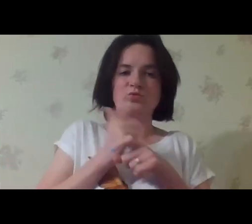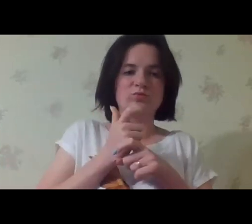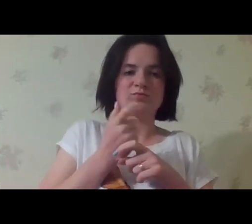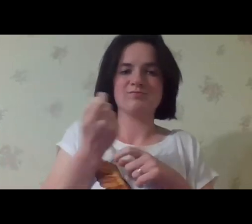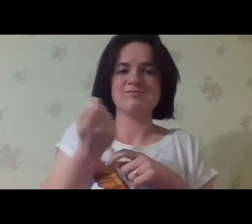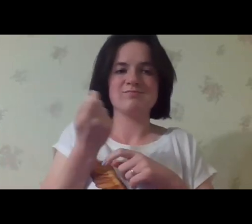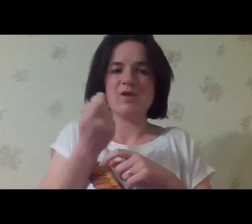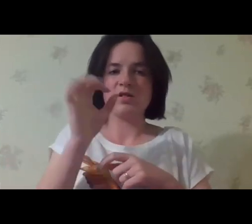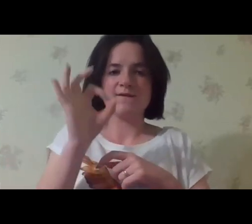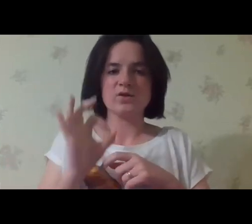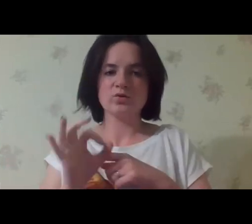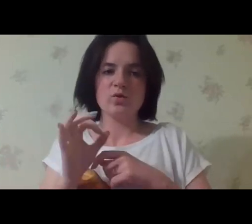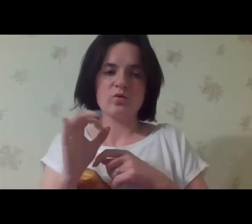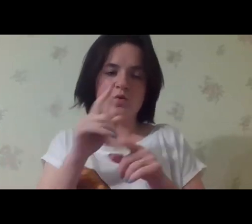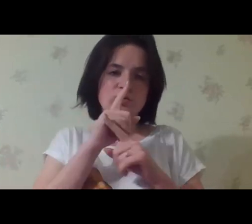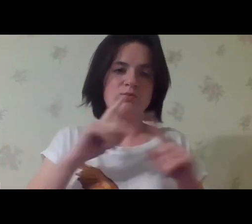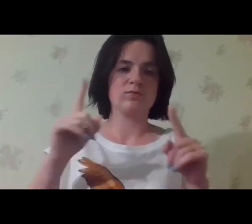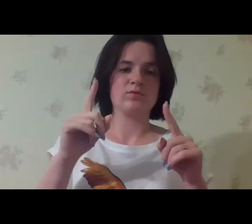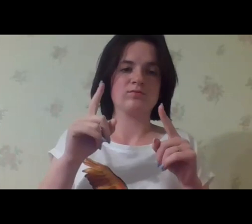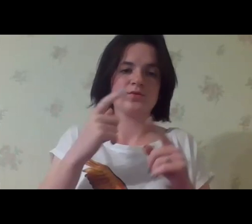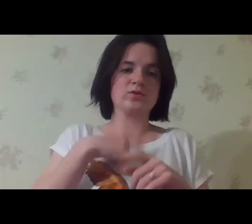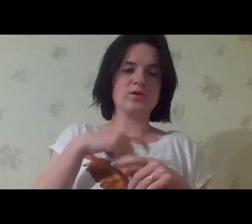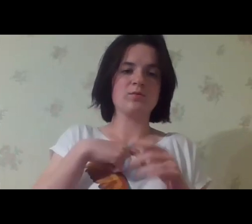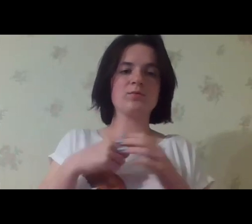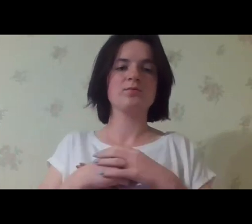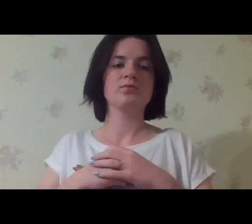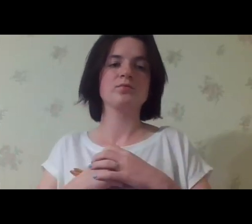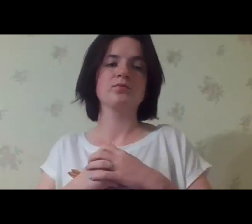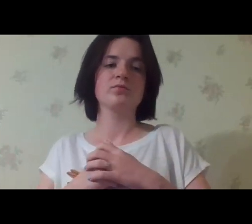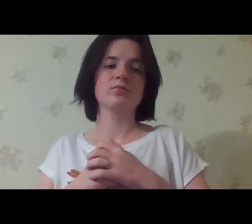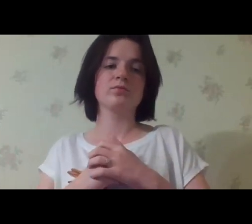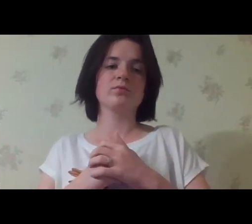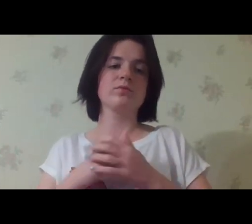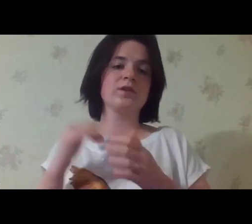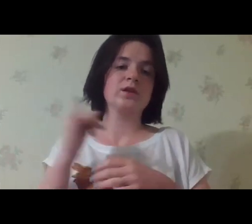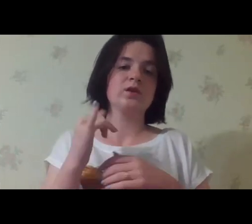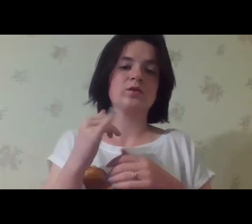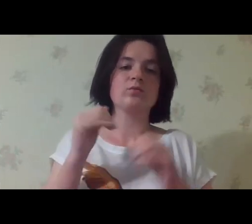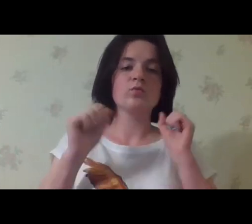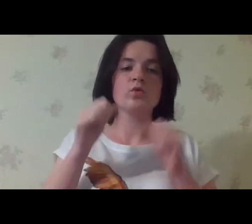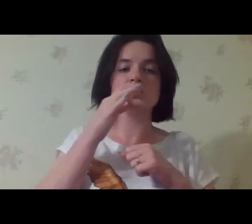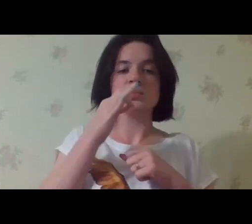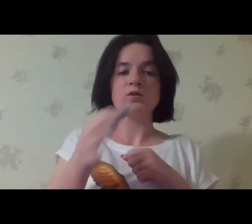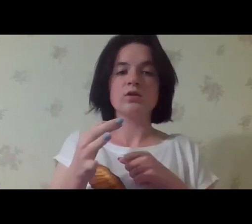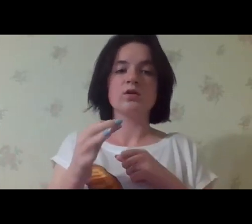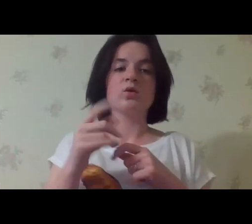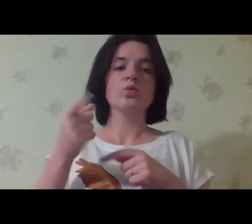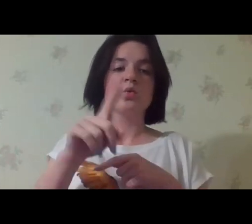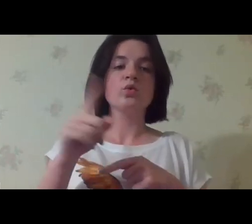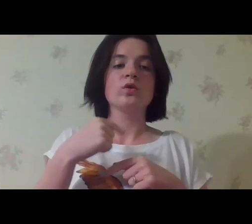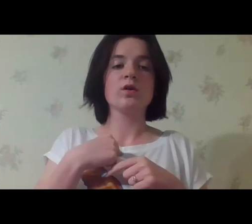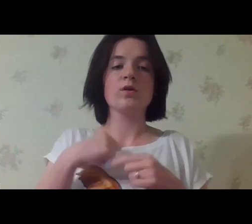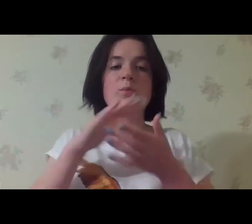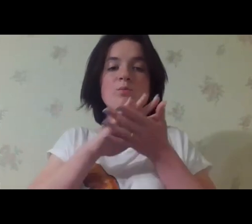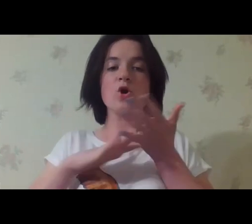it's a very little share of the adoption of adults. I could